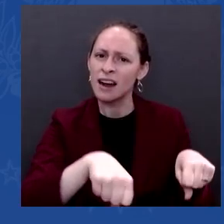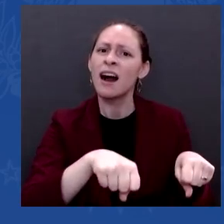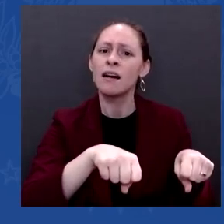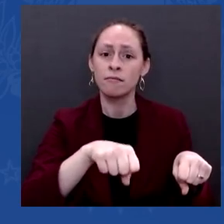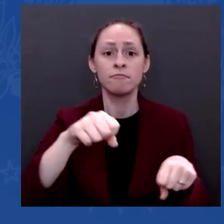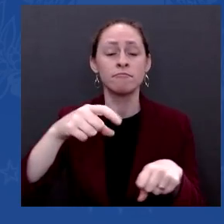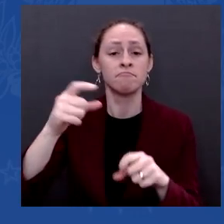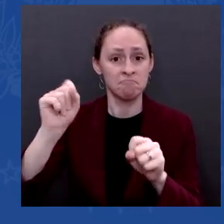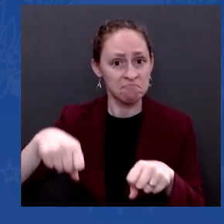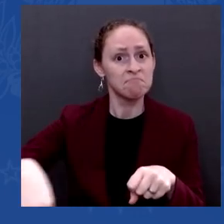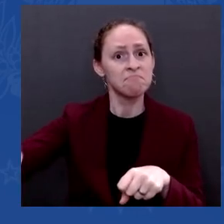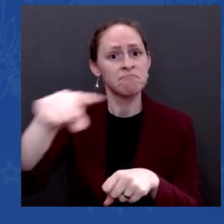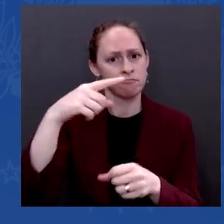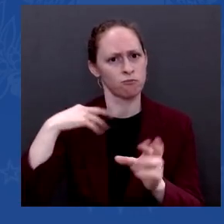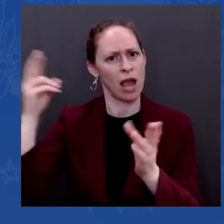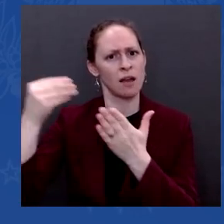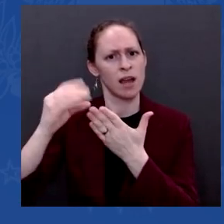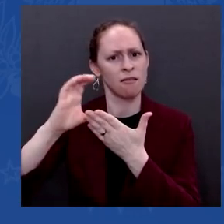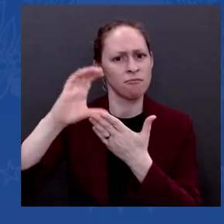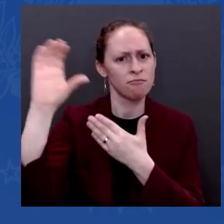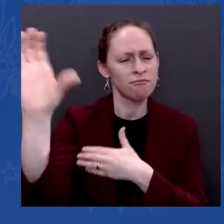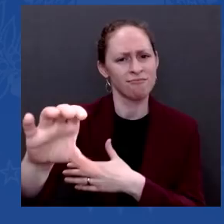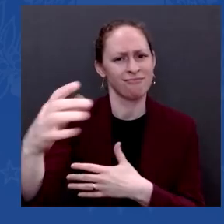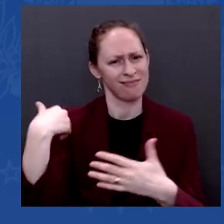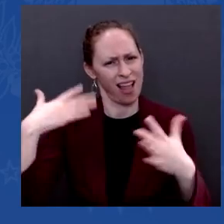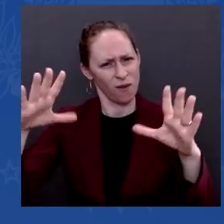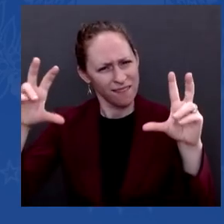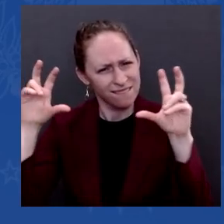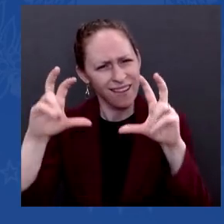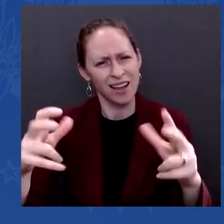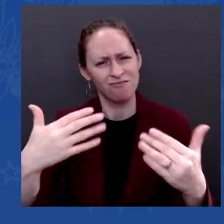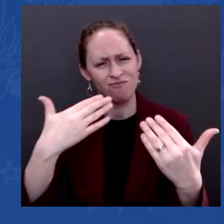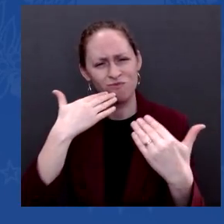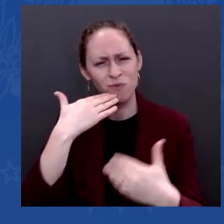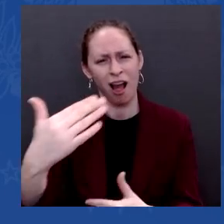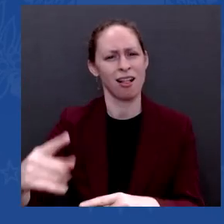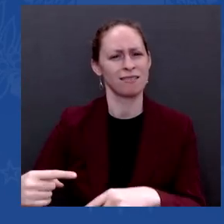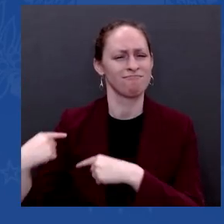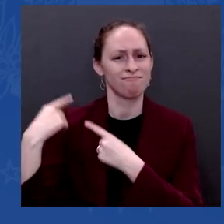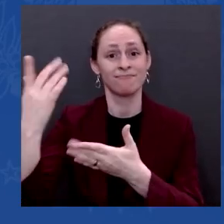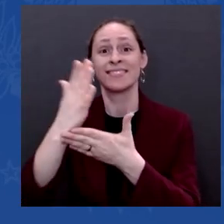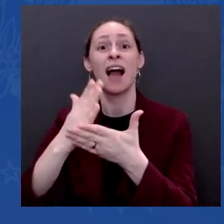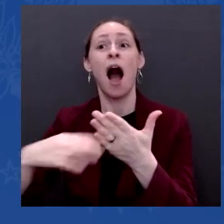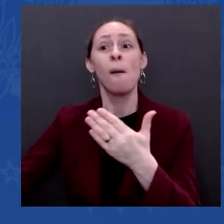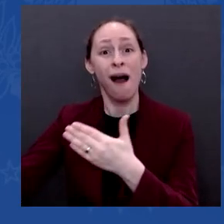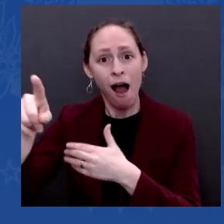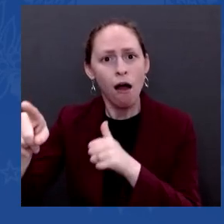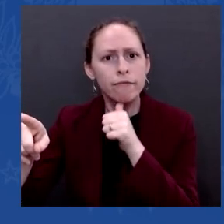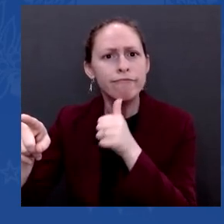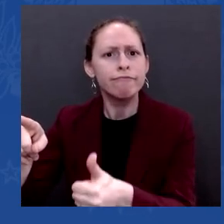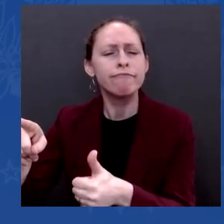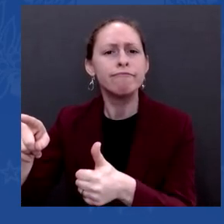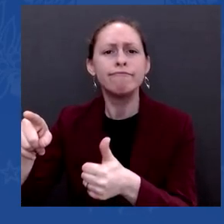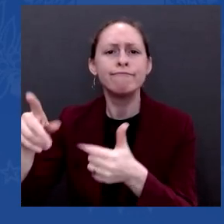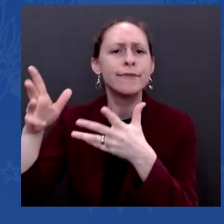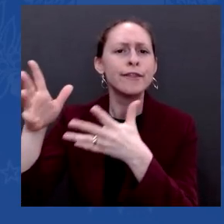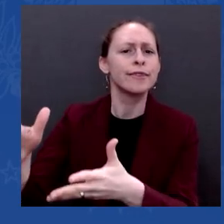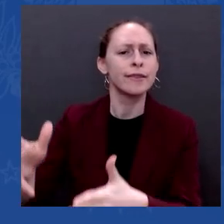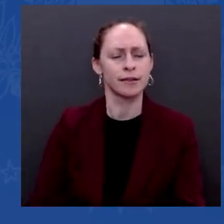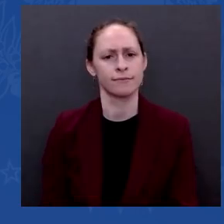encourage the states and school districts that use the funding to protect our children and keep their schools open, use it.